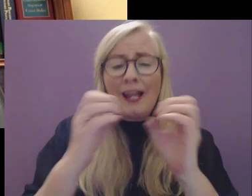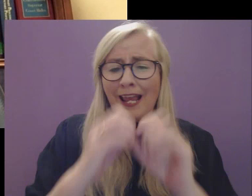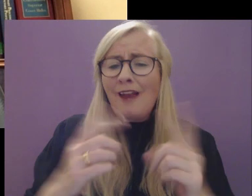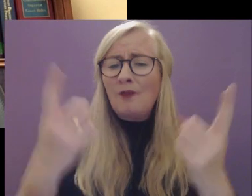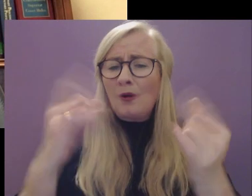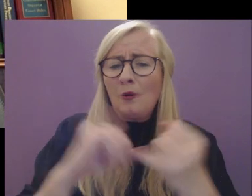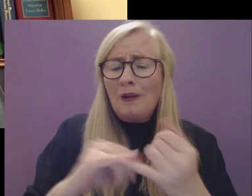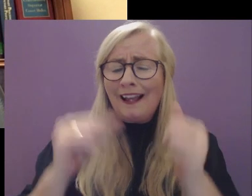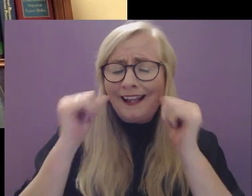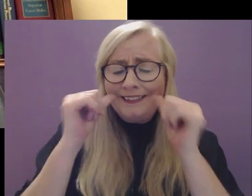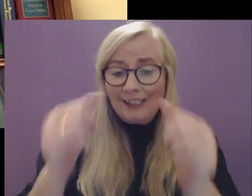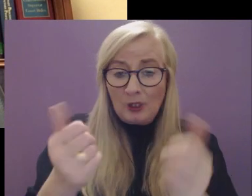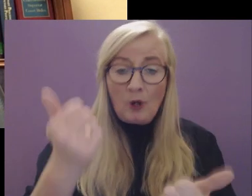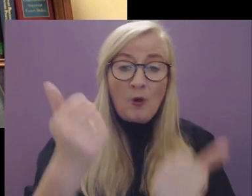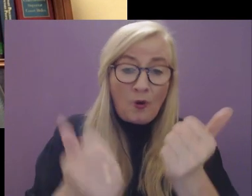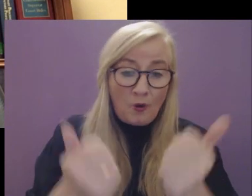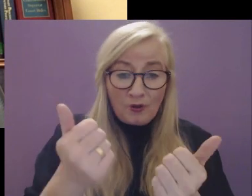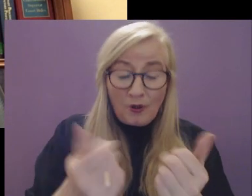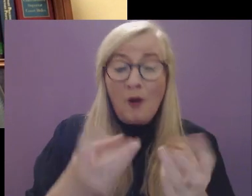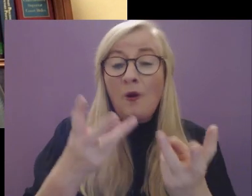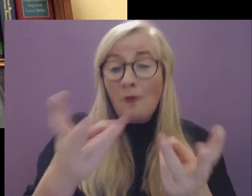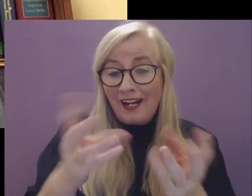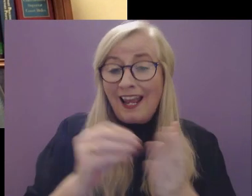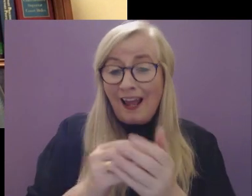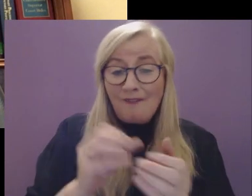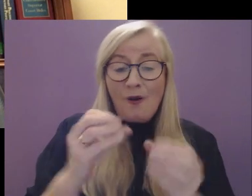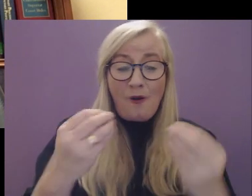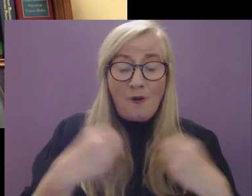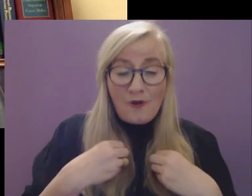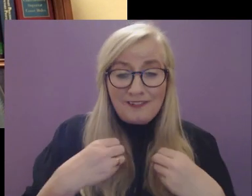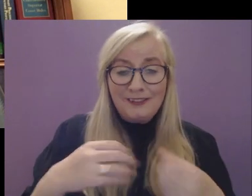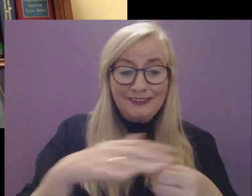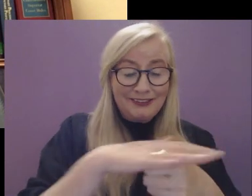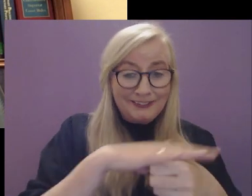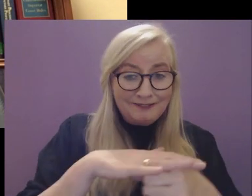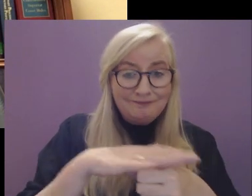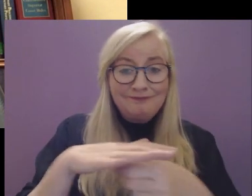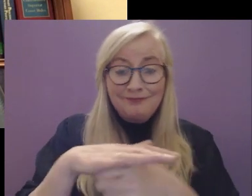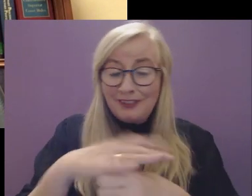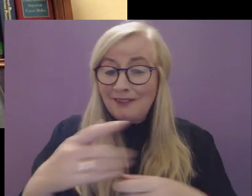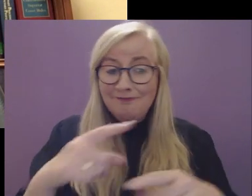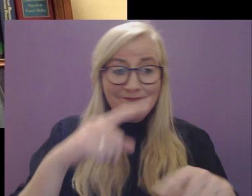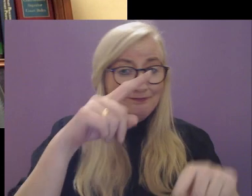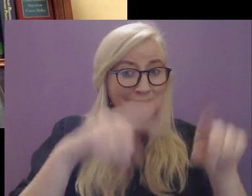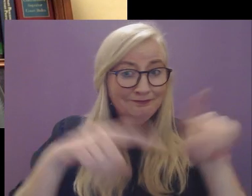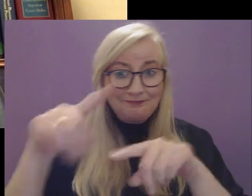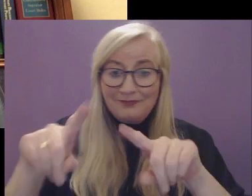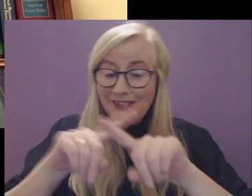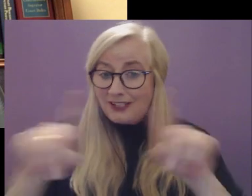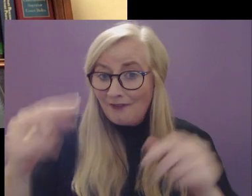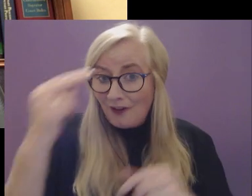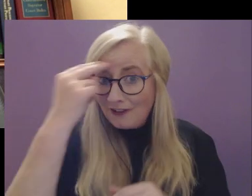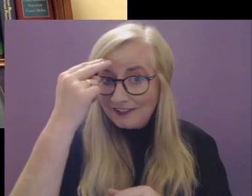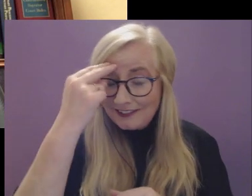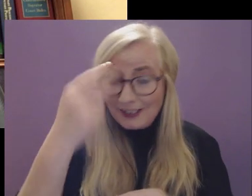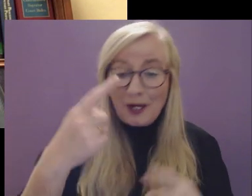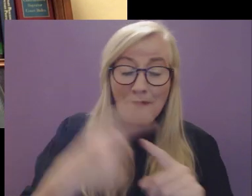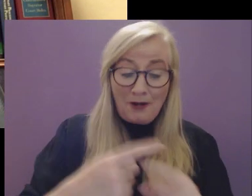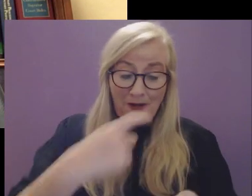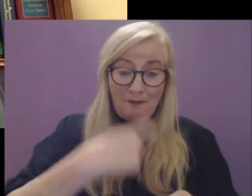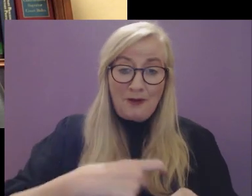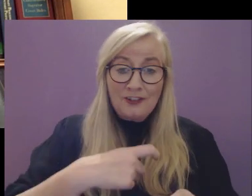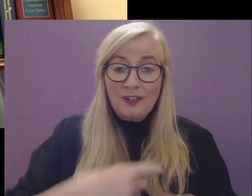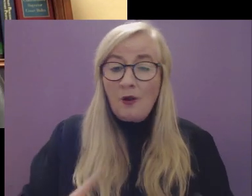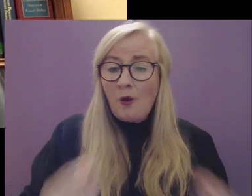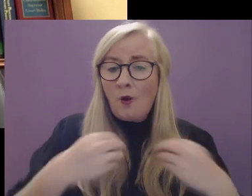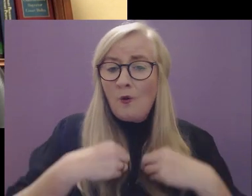everyone who attends court presents with a different set of circumstances, a varying degree of understanding and